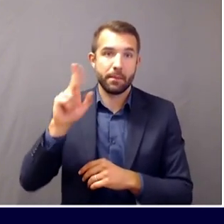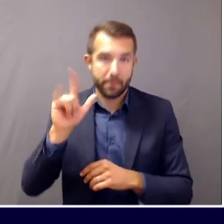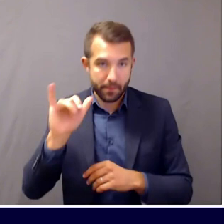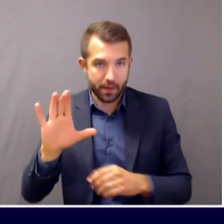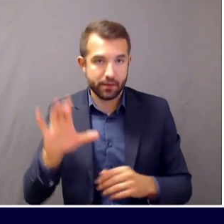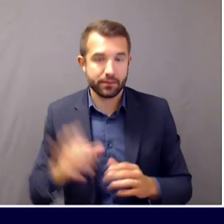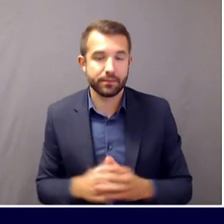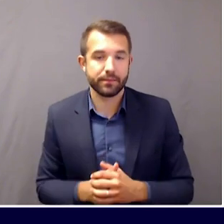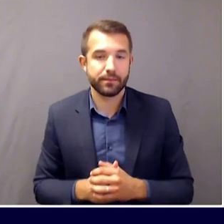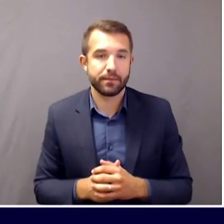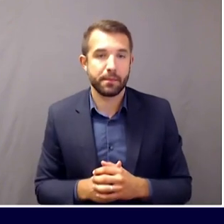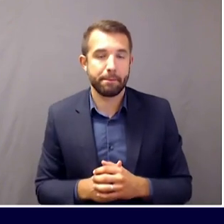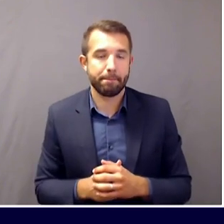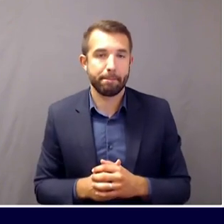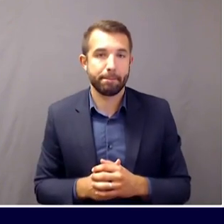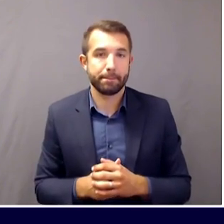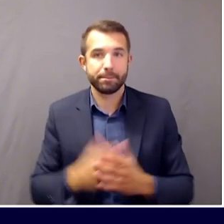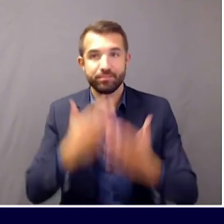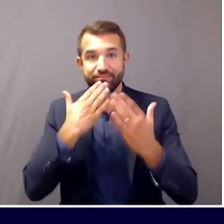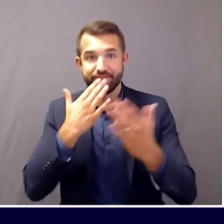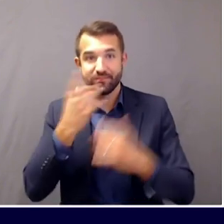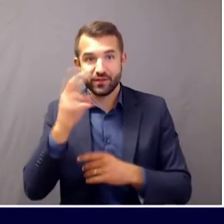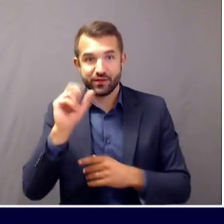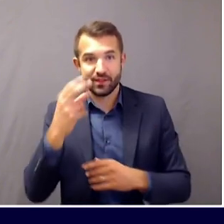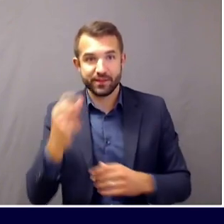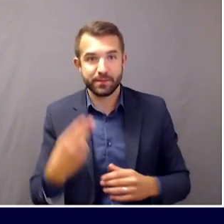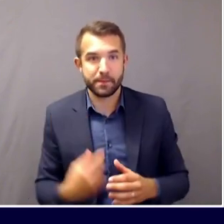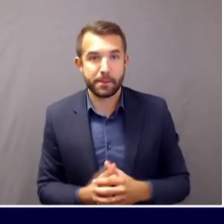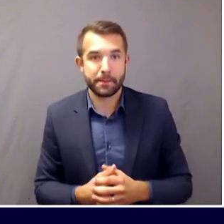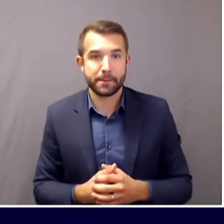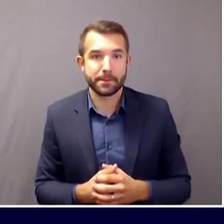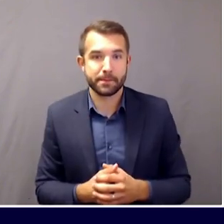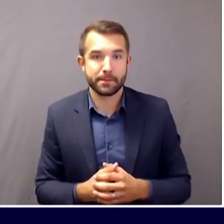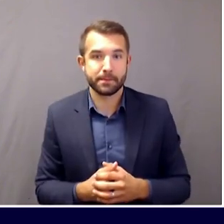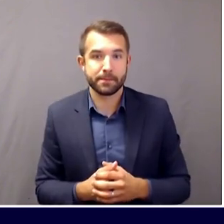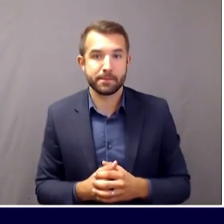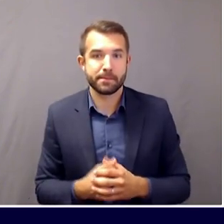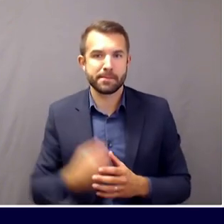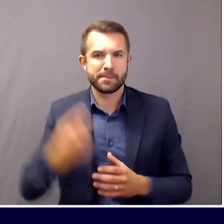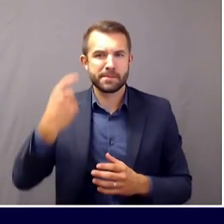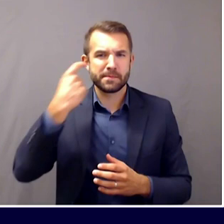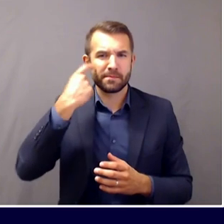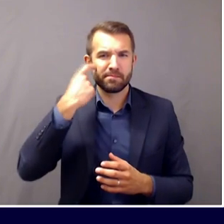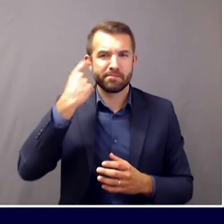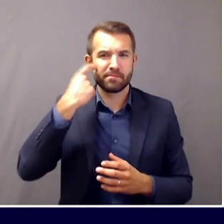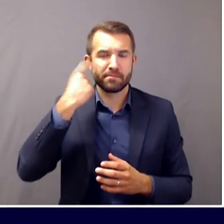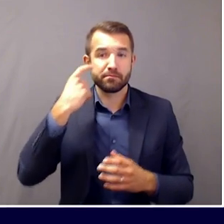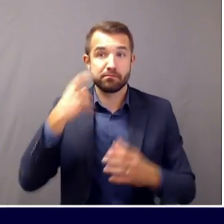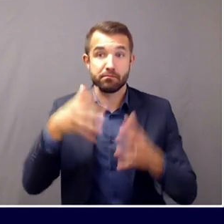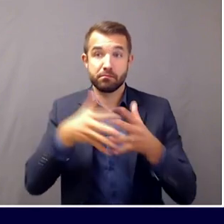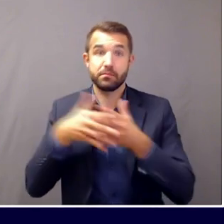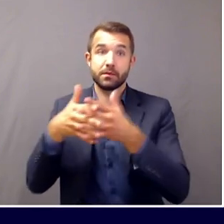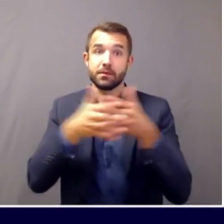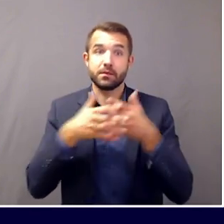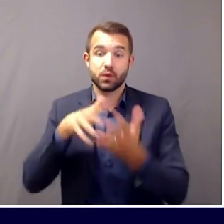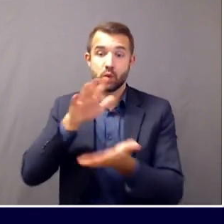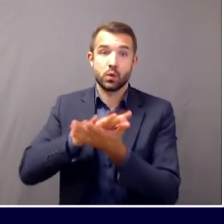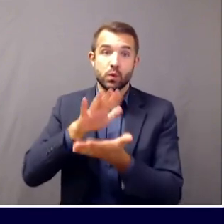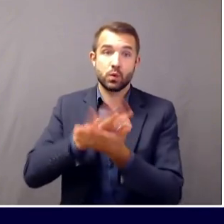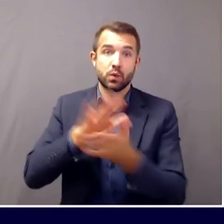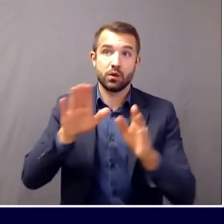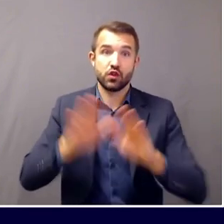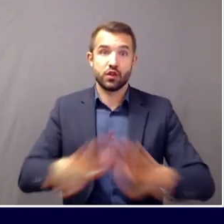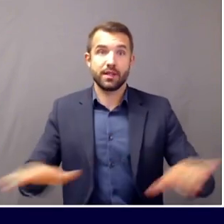Thanks, Dr. Shah. I wanted to ask your reaction to the finding from the American Academy of Pediatrics that cases of COVID-19 among children has